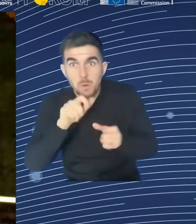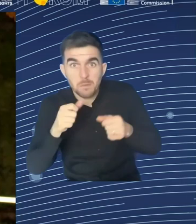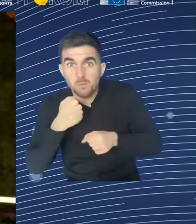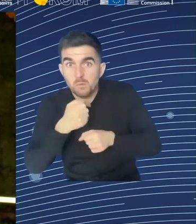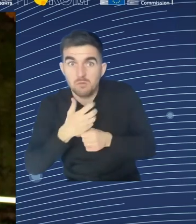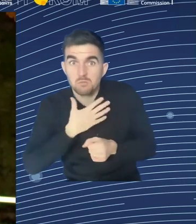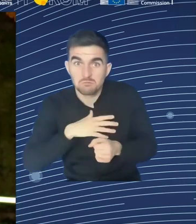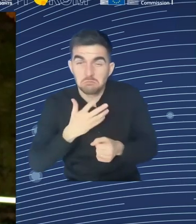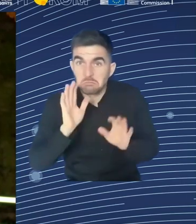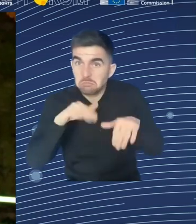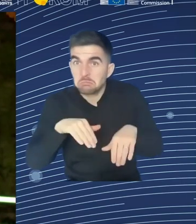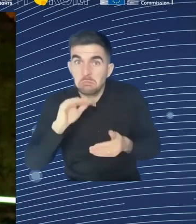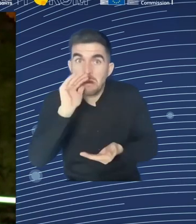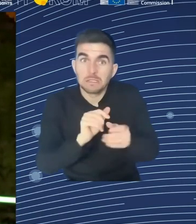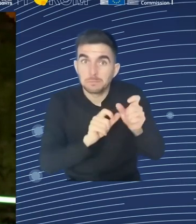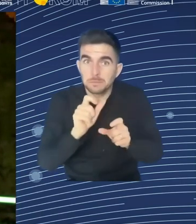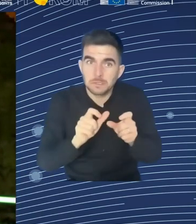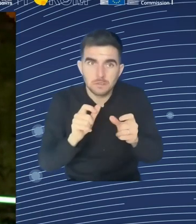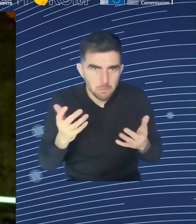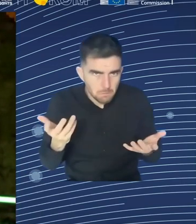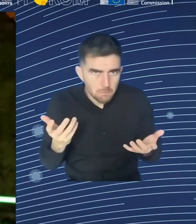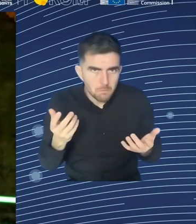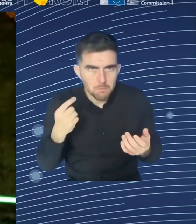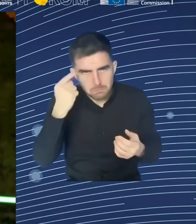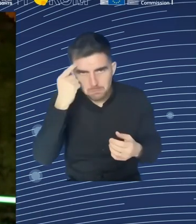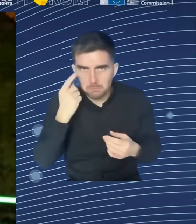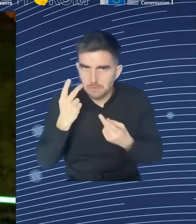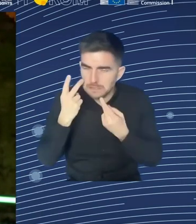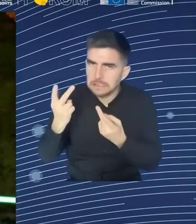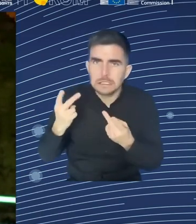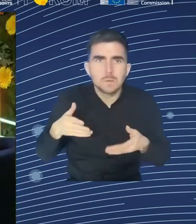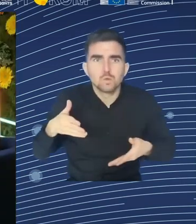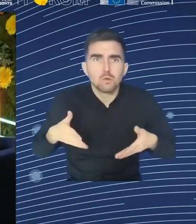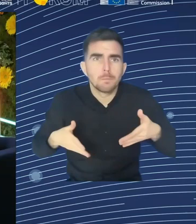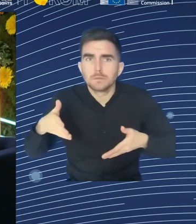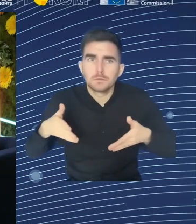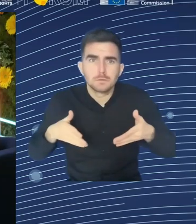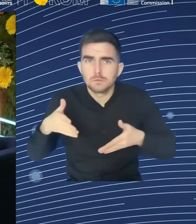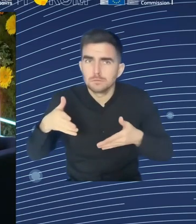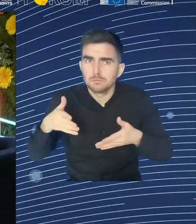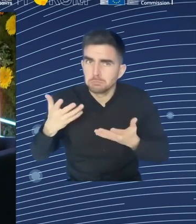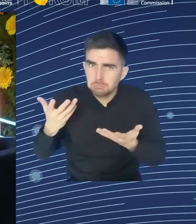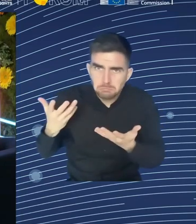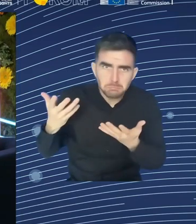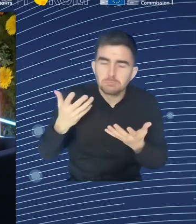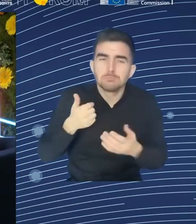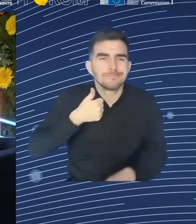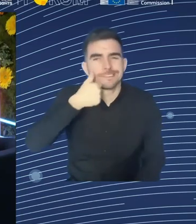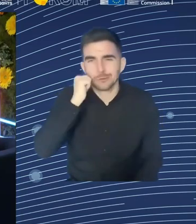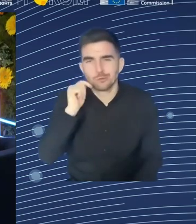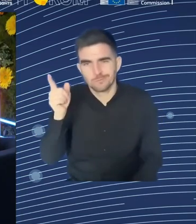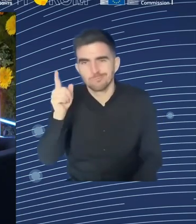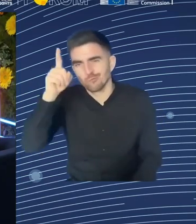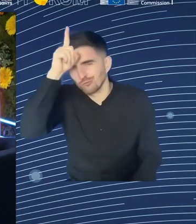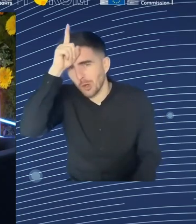workers or job growth. In other countries, the robotization replaced the workers. So depending on whether you might be a leader in AI,